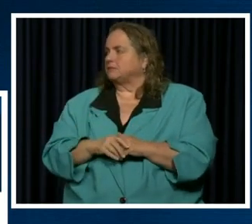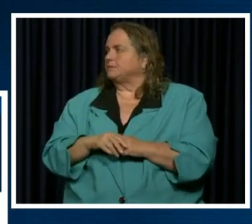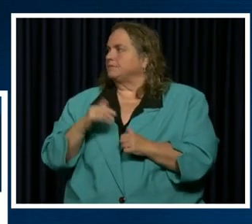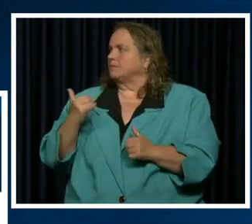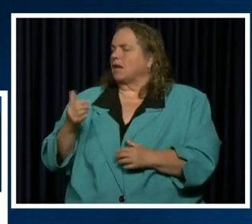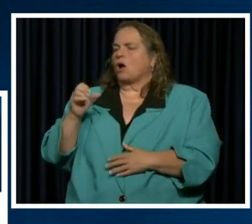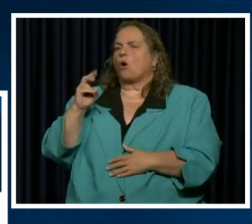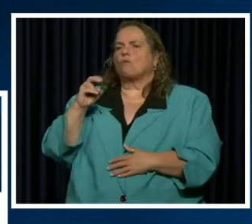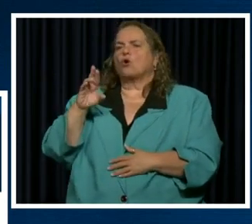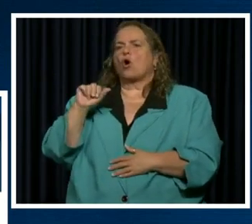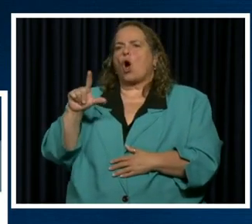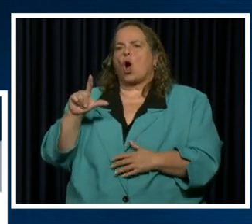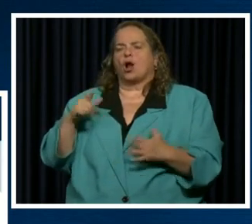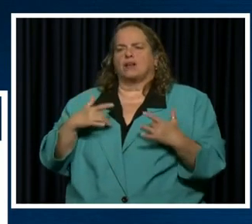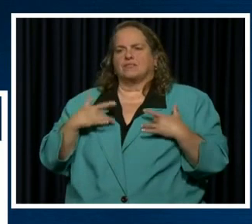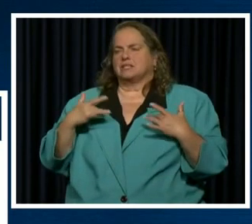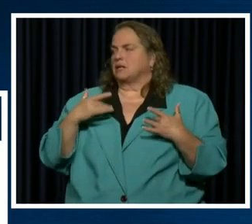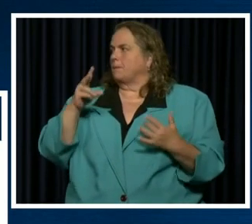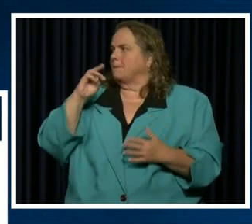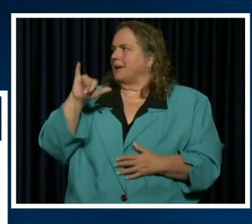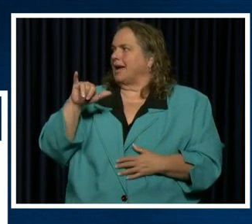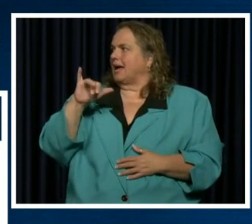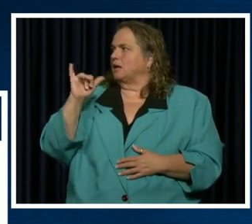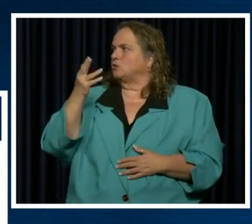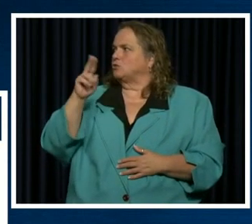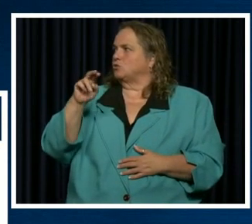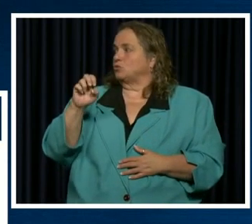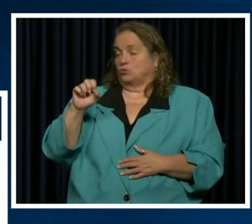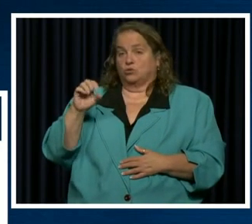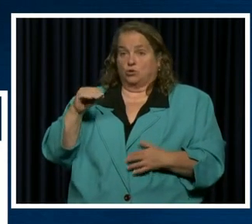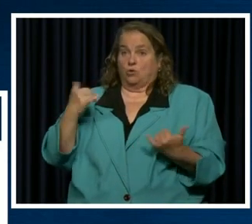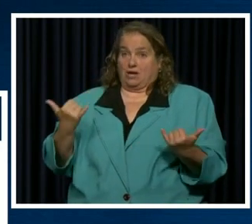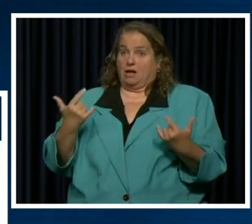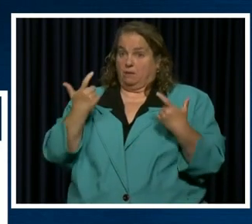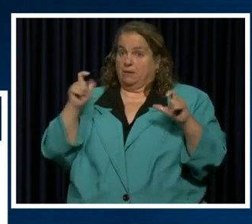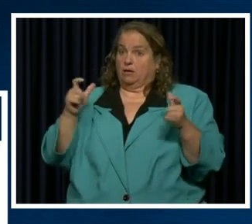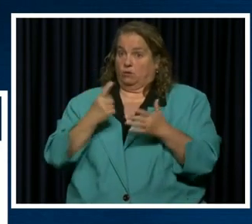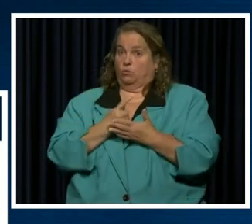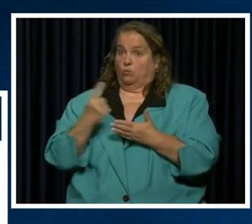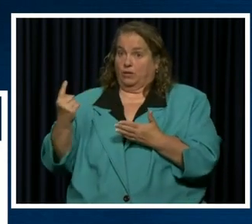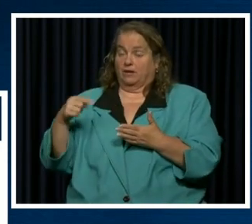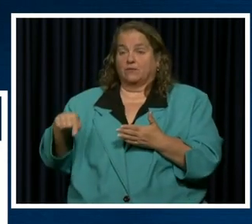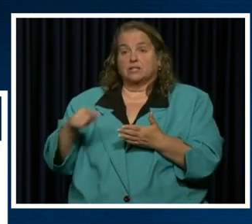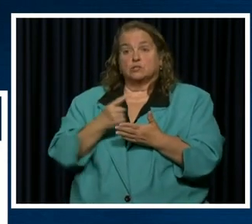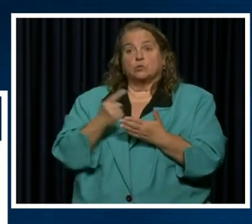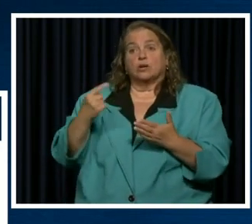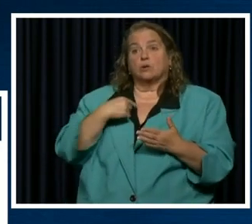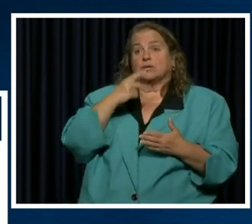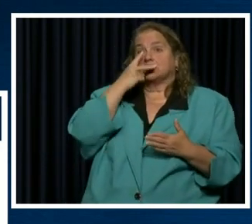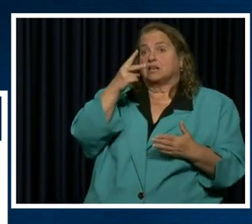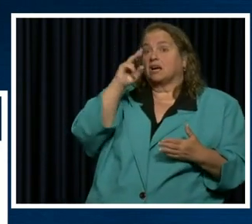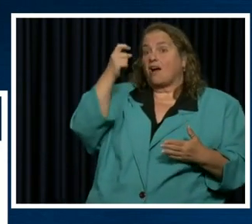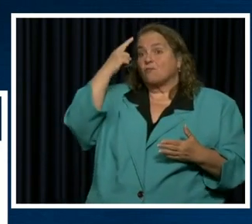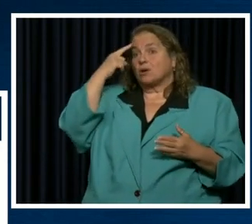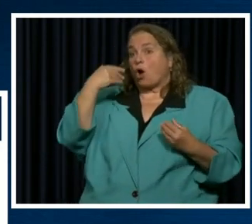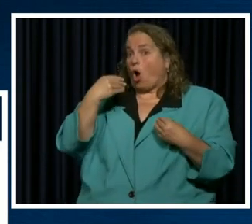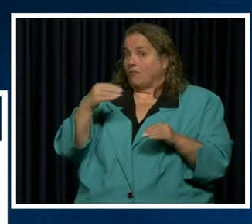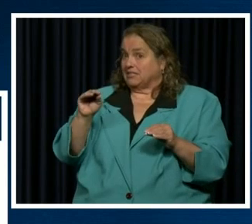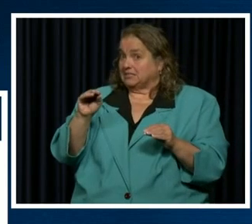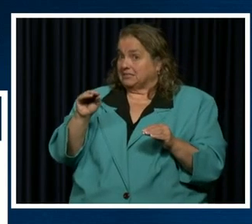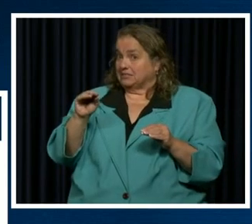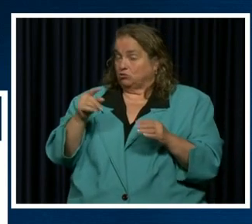overall events May and June? So this is a big week, right? This week, uh, we've seen government offices,